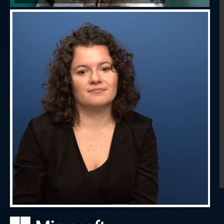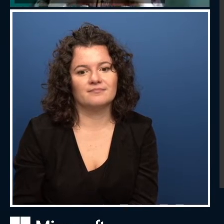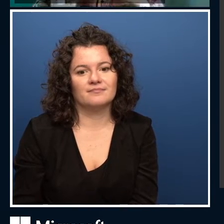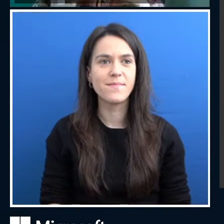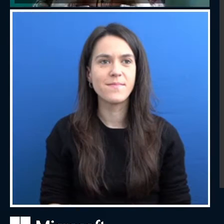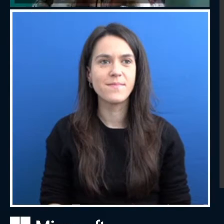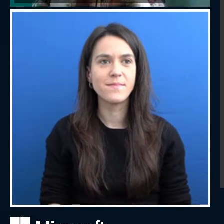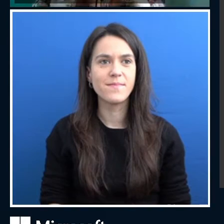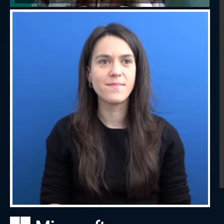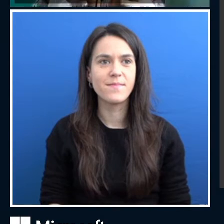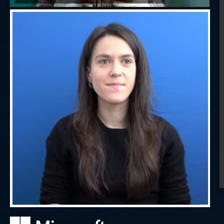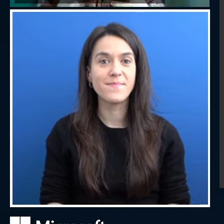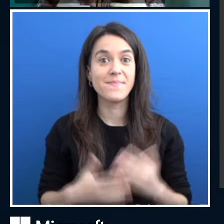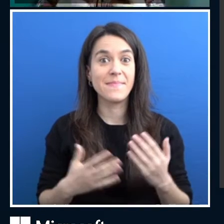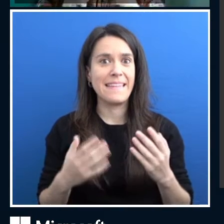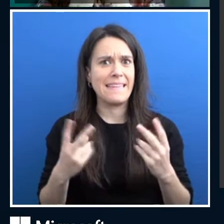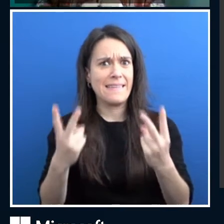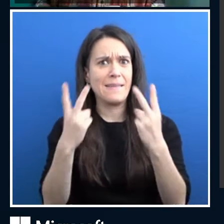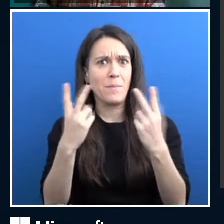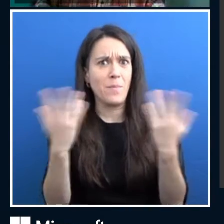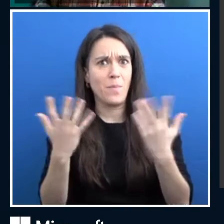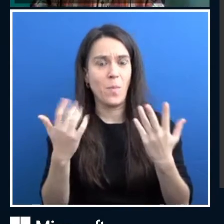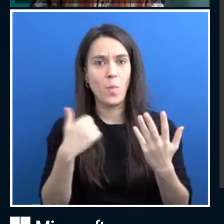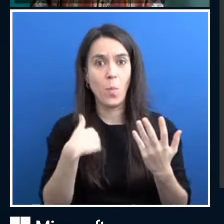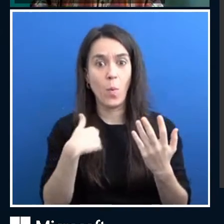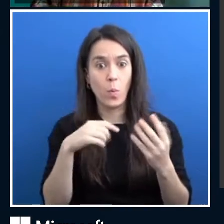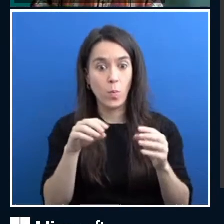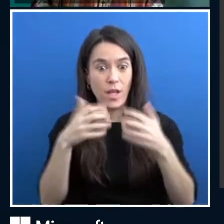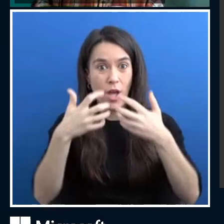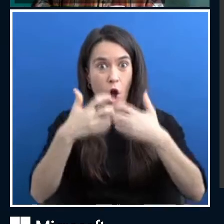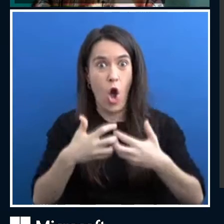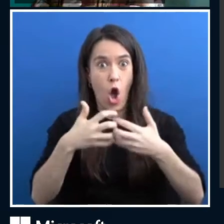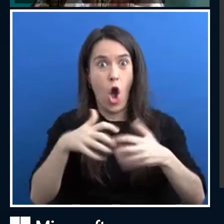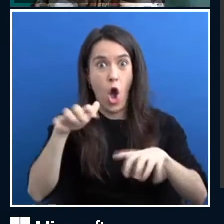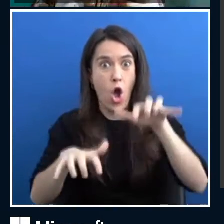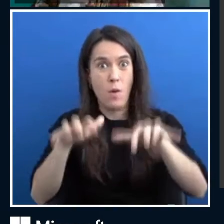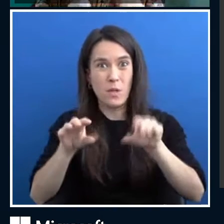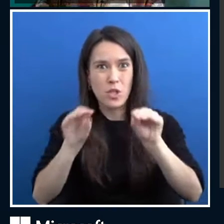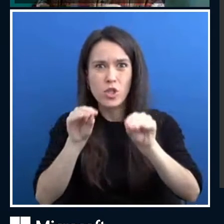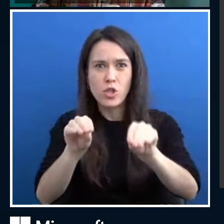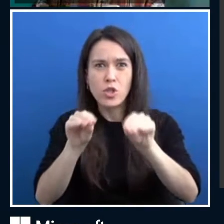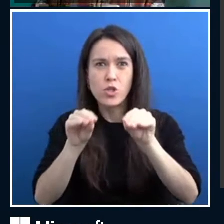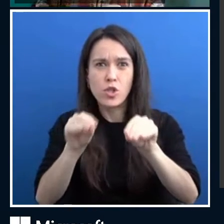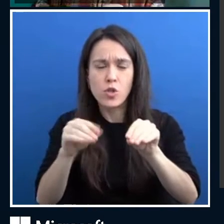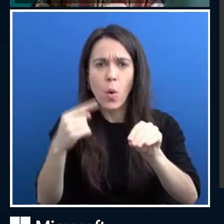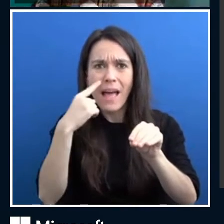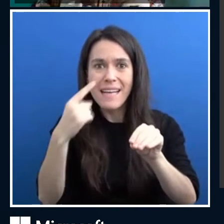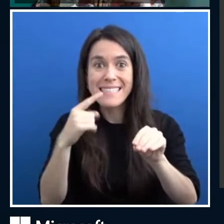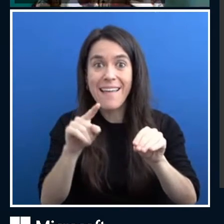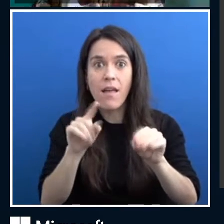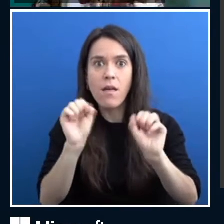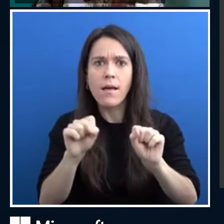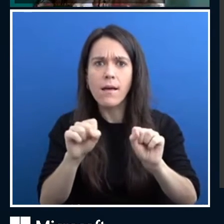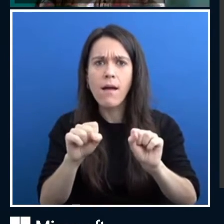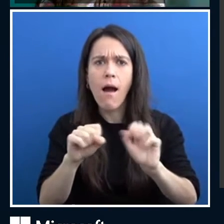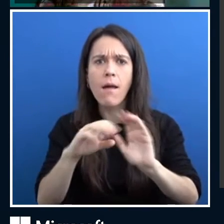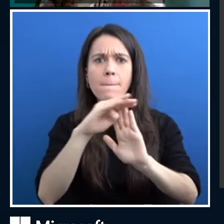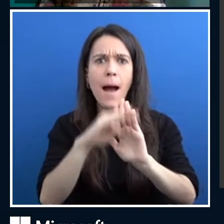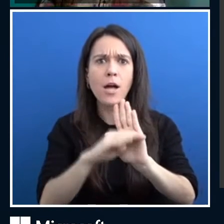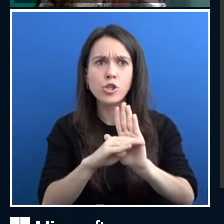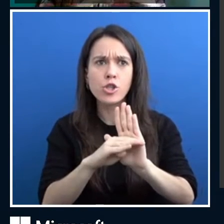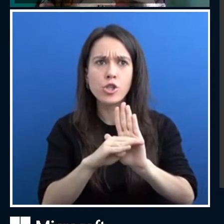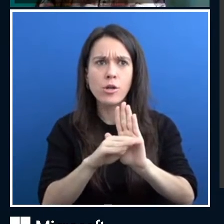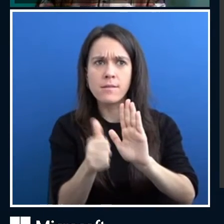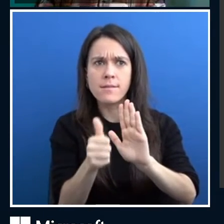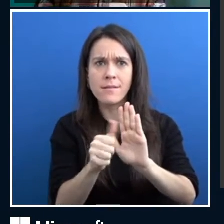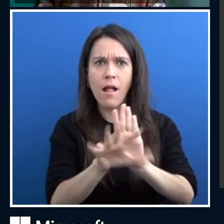of patterns that it extracted from the images. So it can definitely extract patterns. It can understand how the human face would look